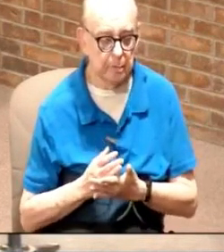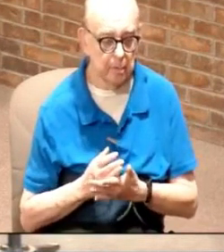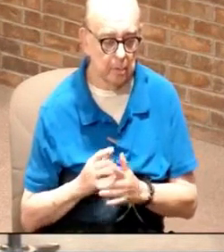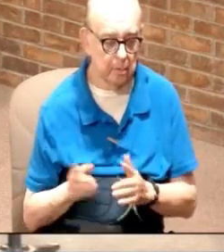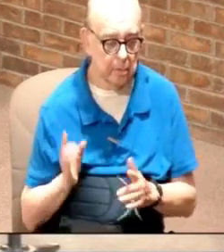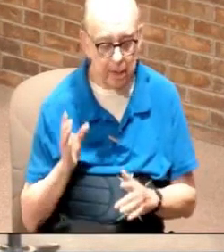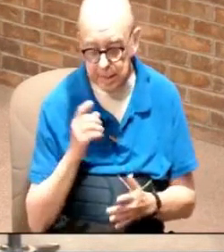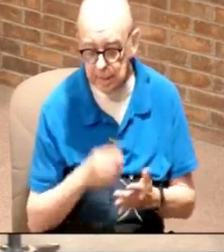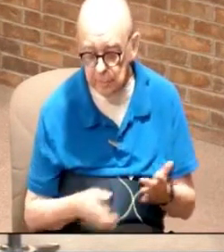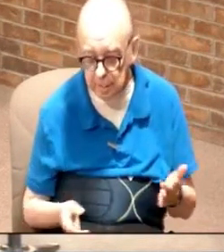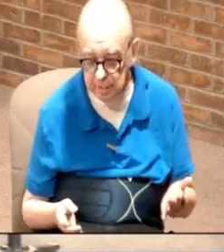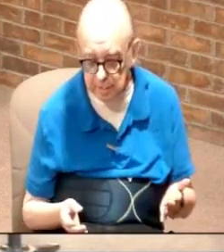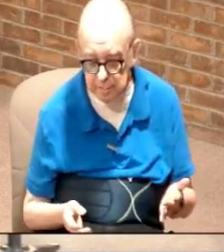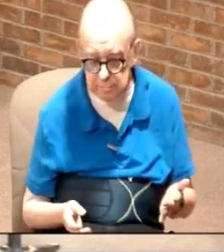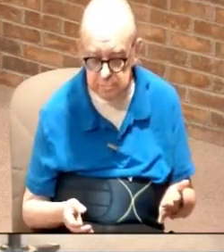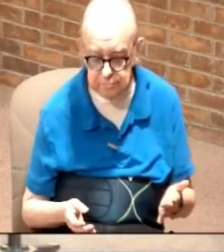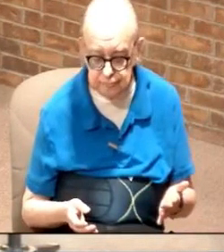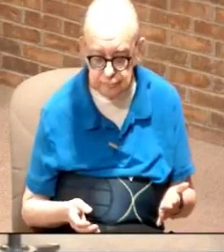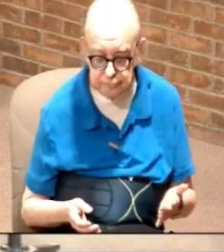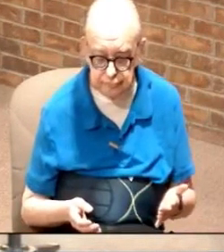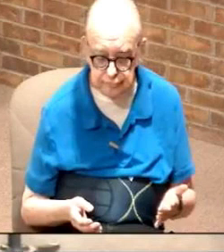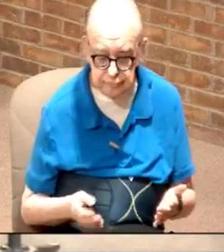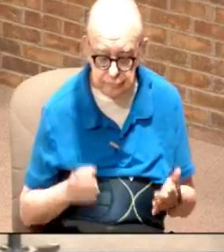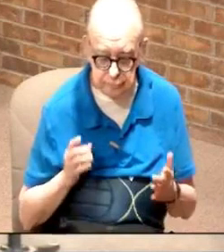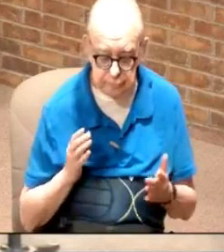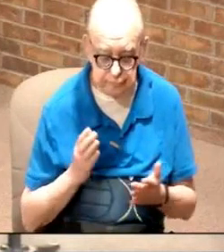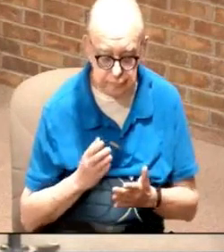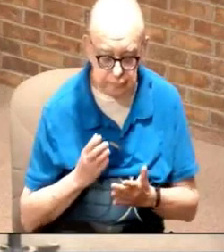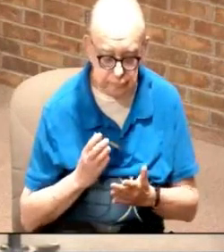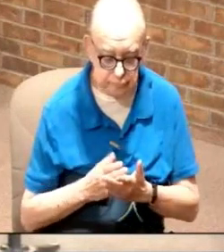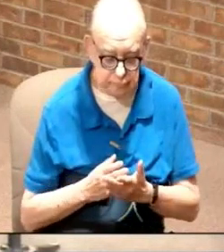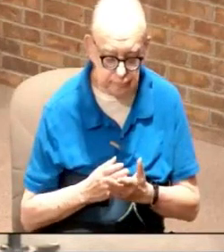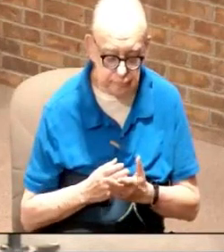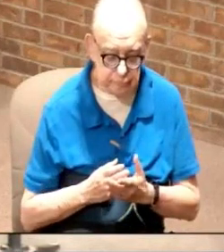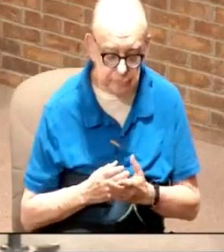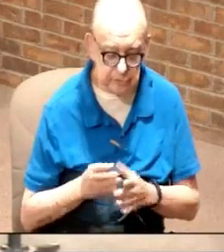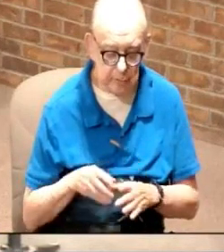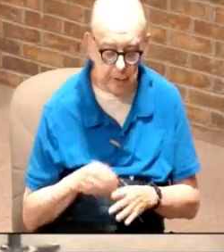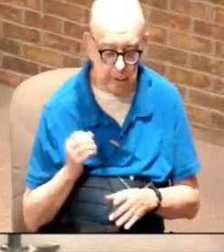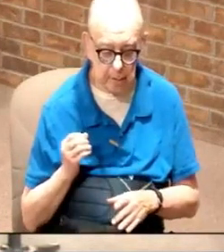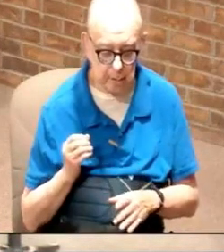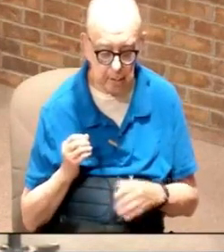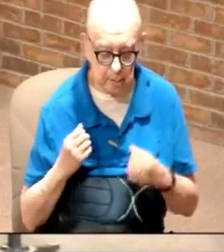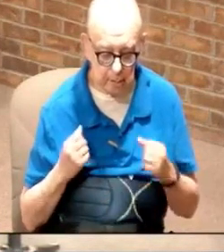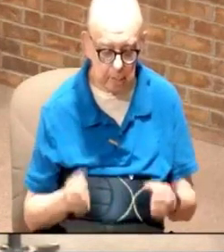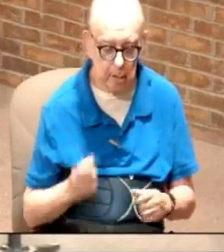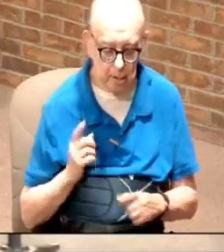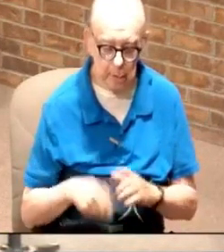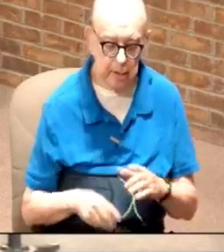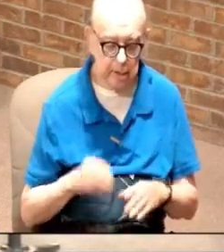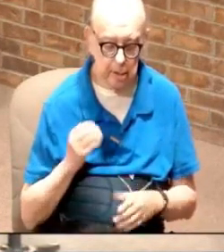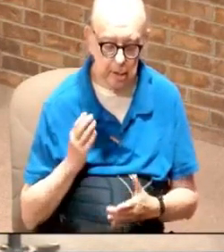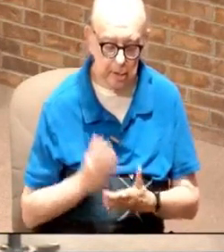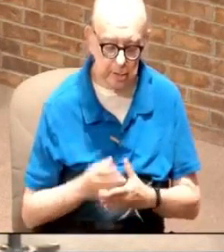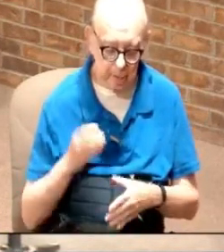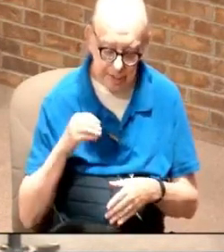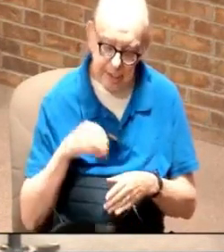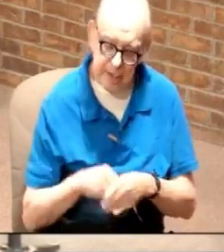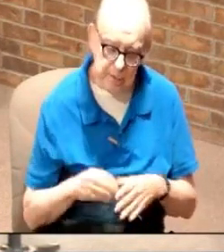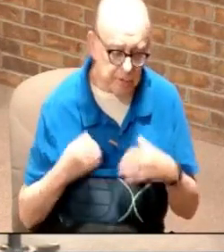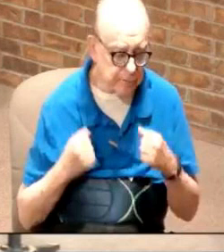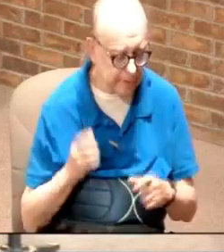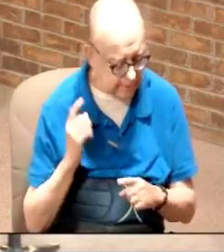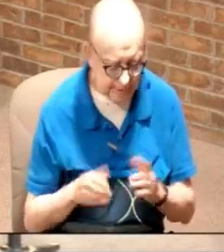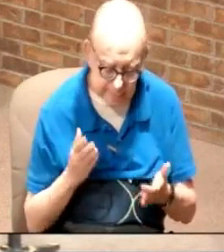but guess what you you can stop the external strength but you cannot stop the inner strength